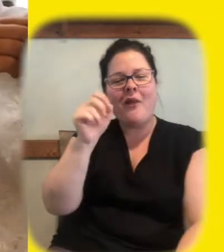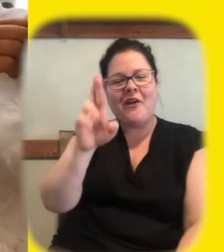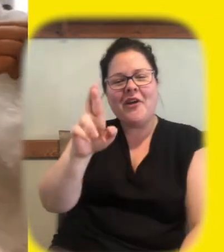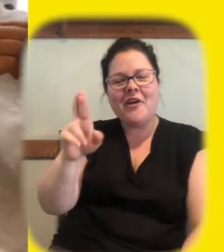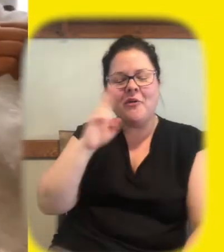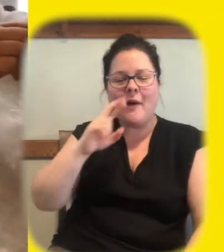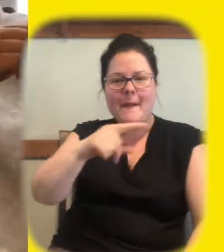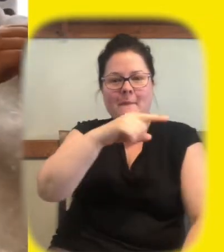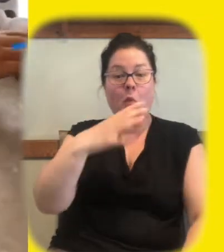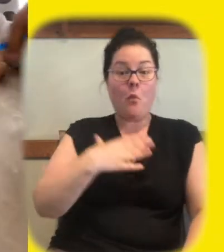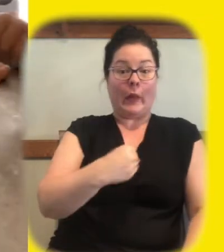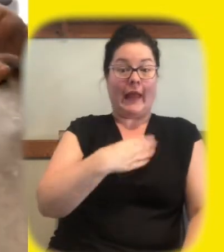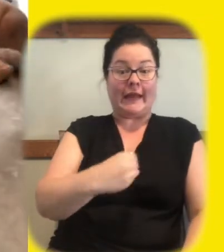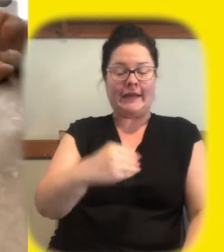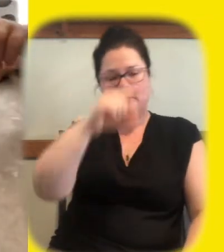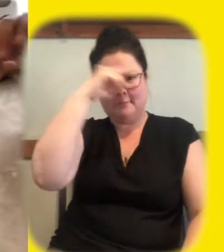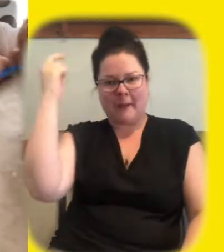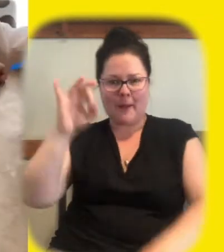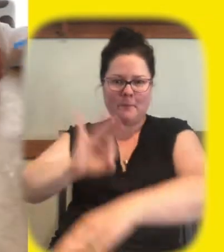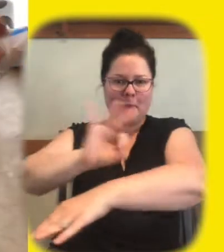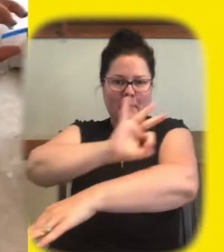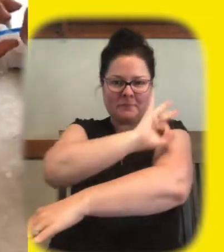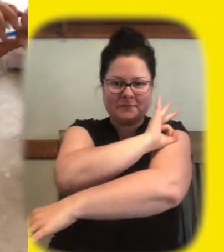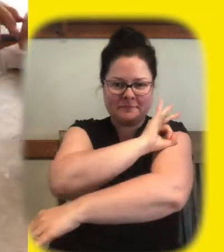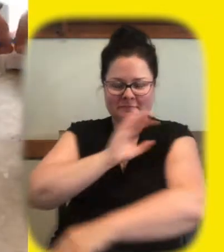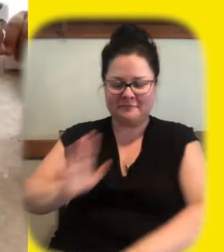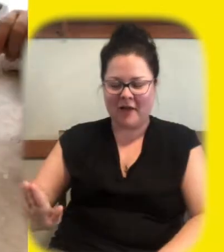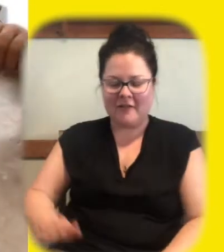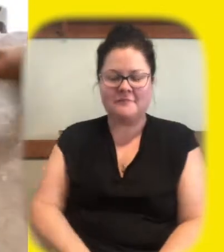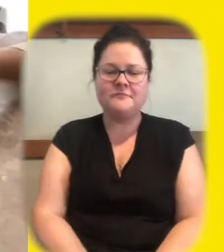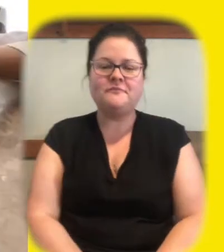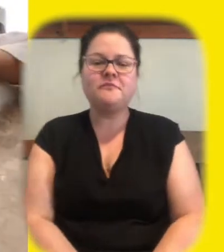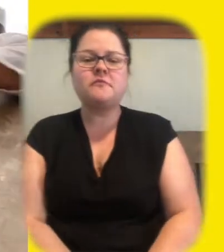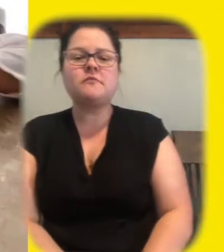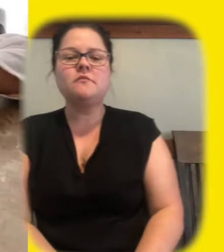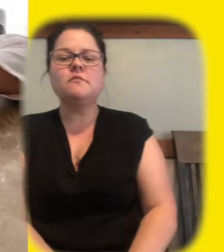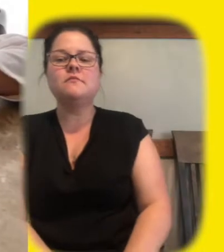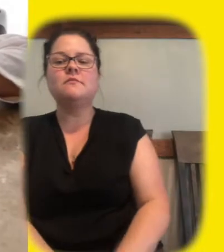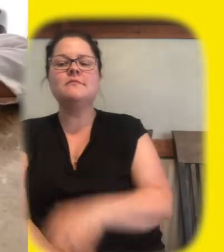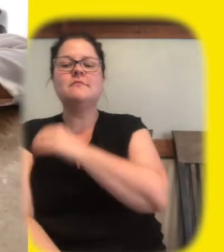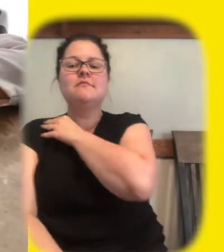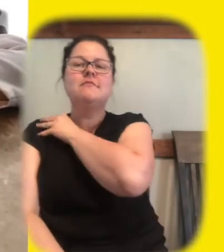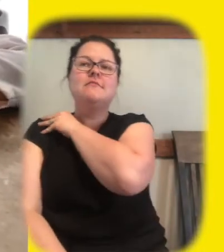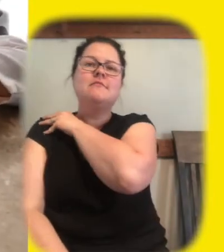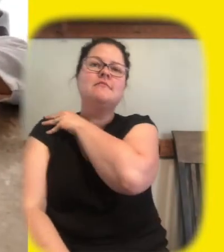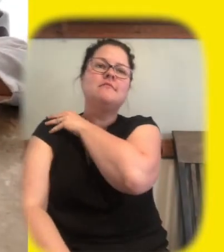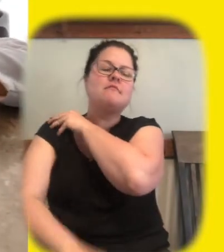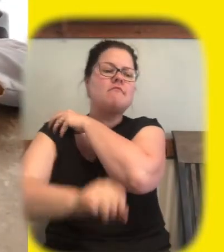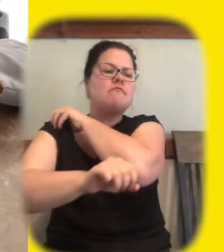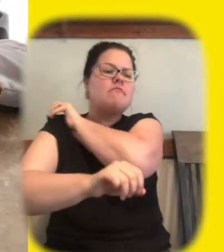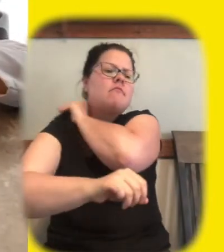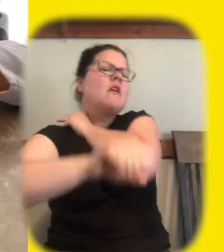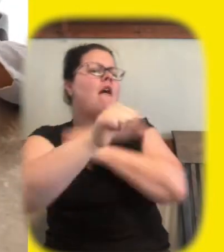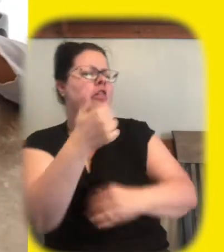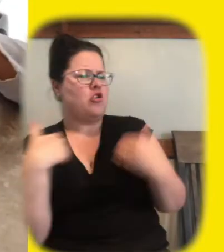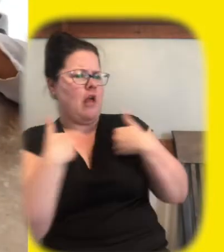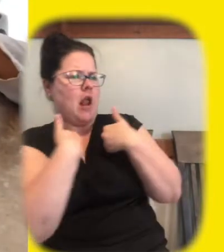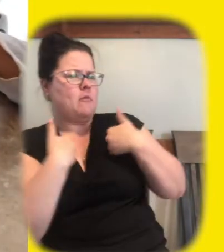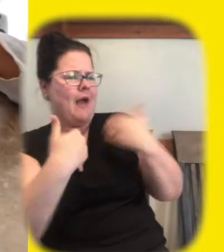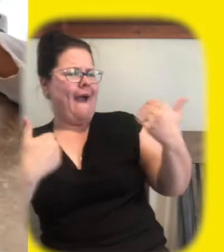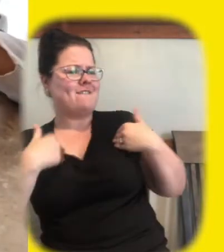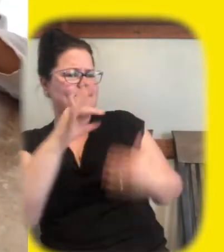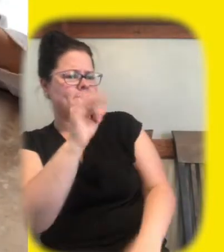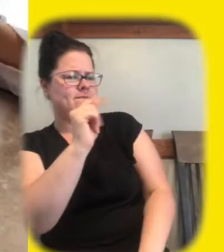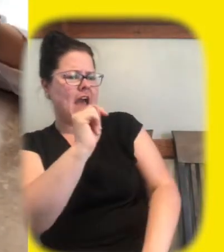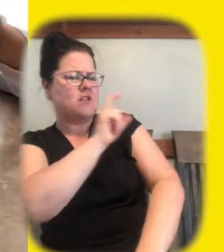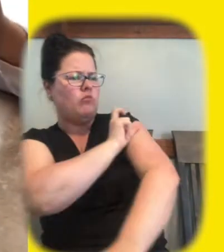hopefully he doesn't get too crazy so what other animals have uh large layers of